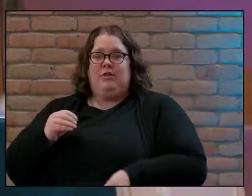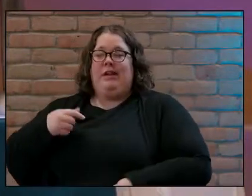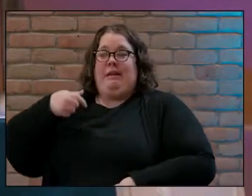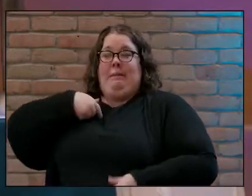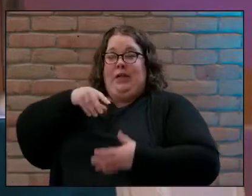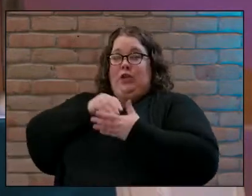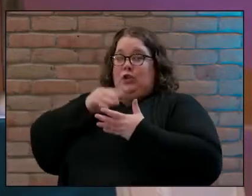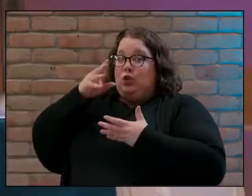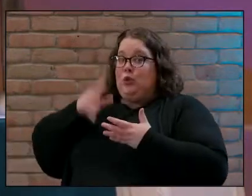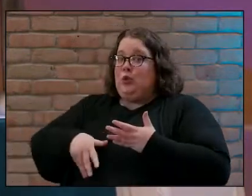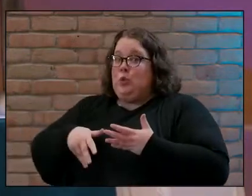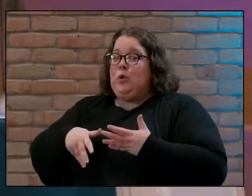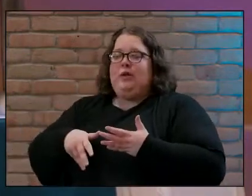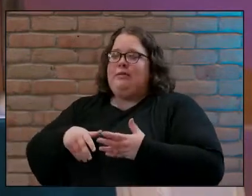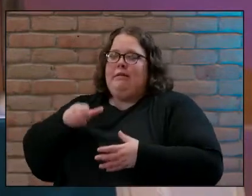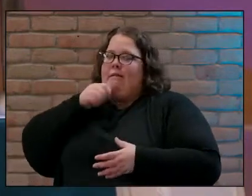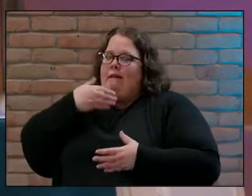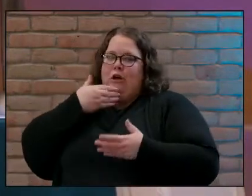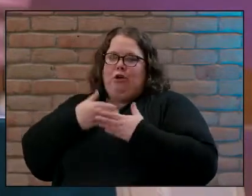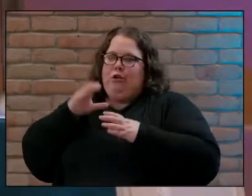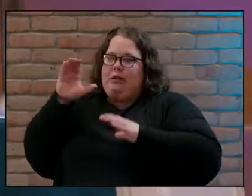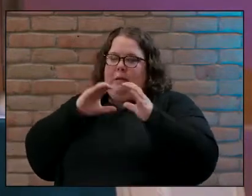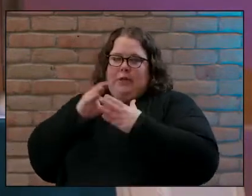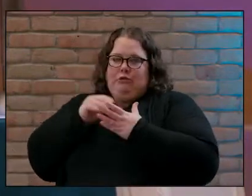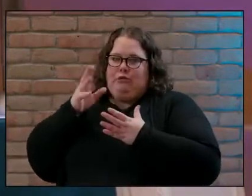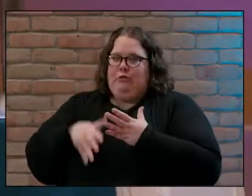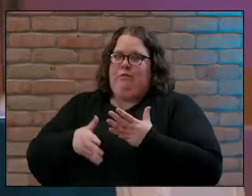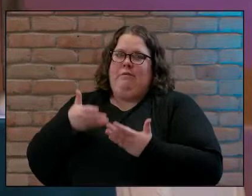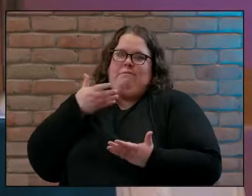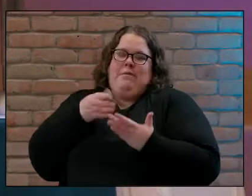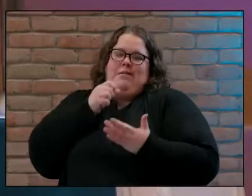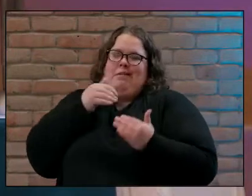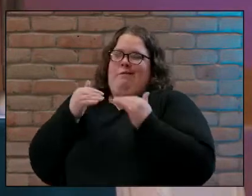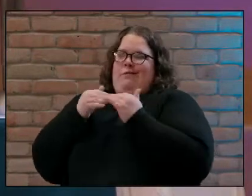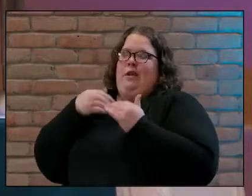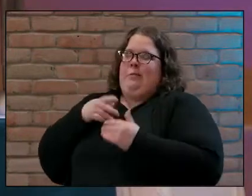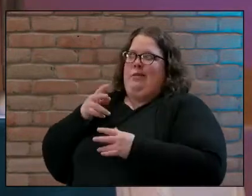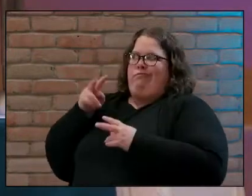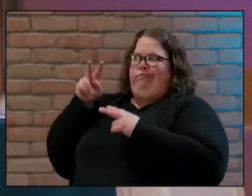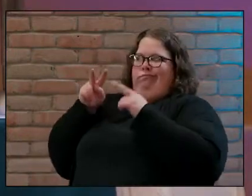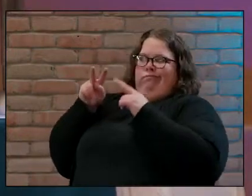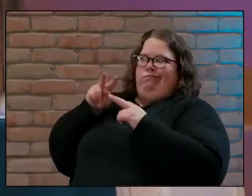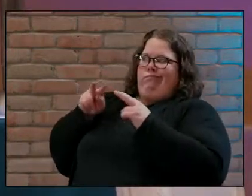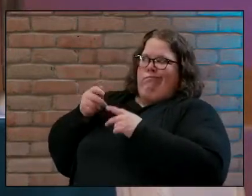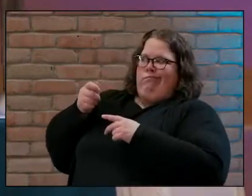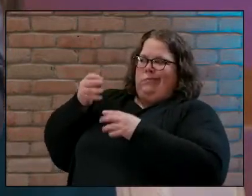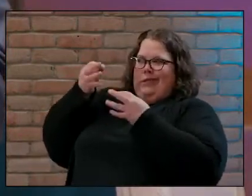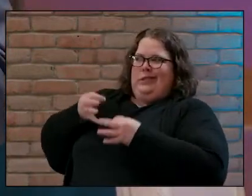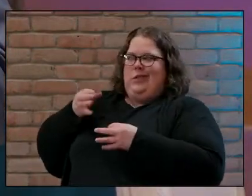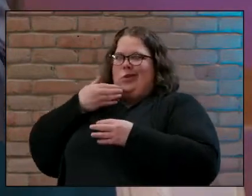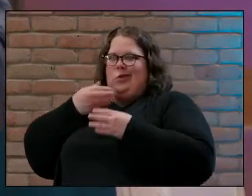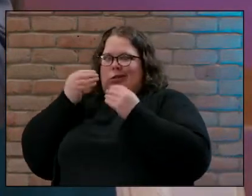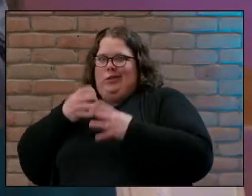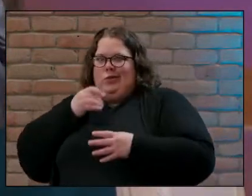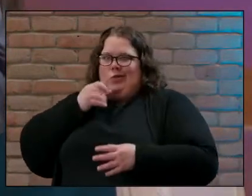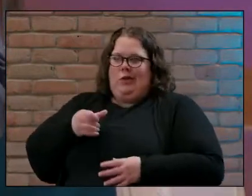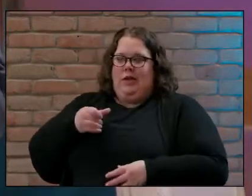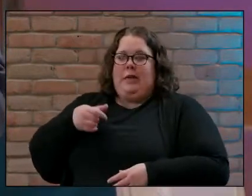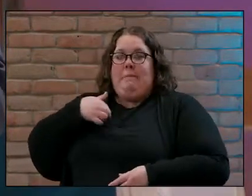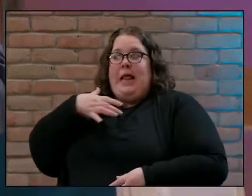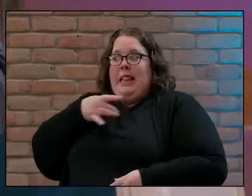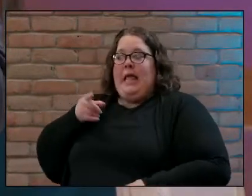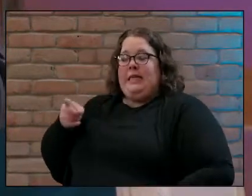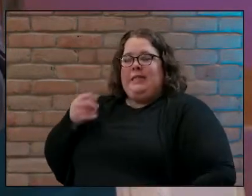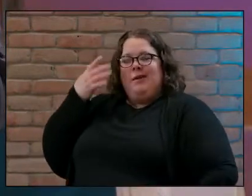student and so it may be unfair for me to or not he was a good teacher but I liked him a lot because he had